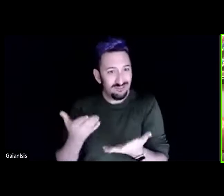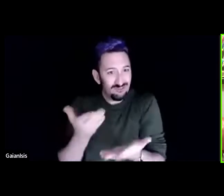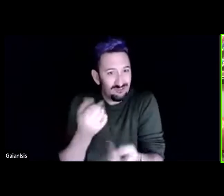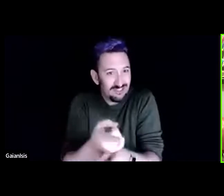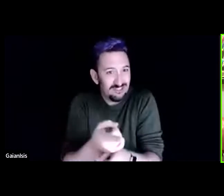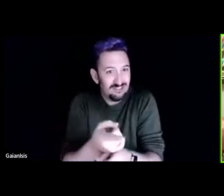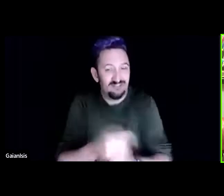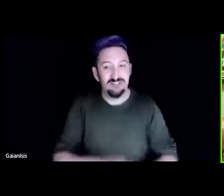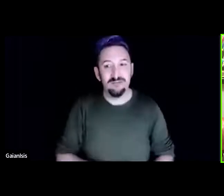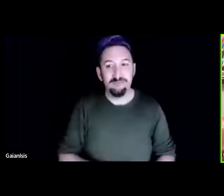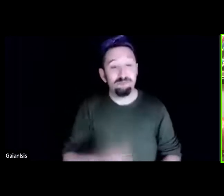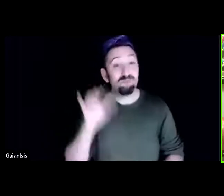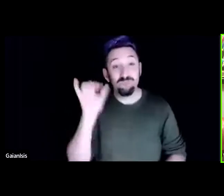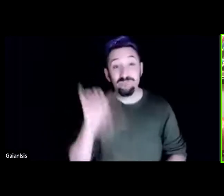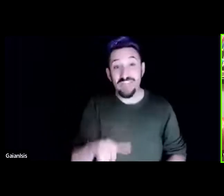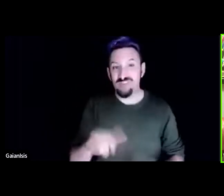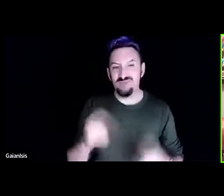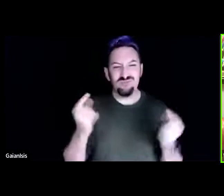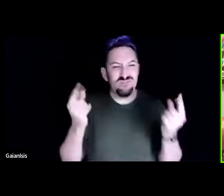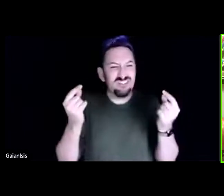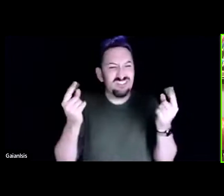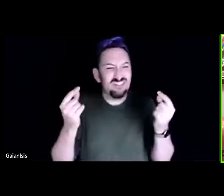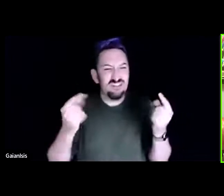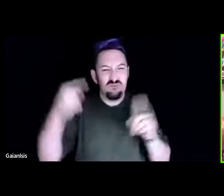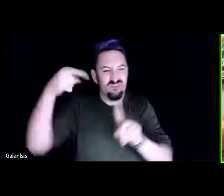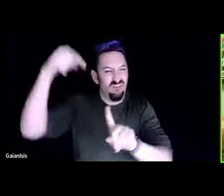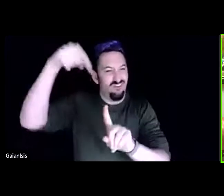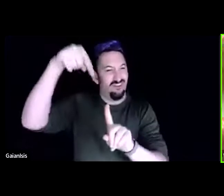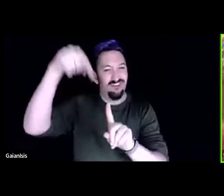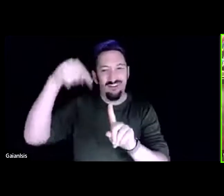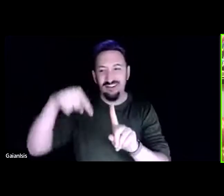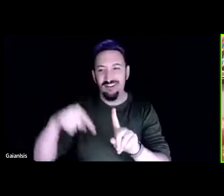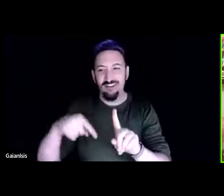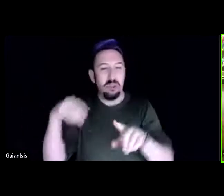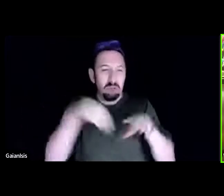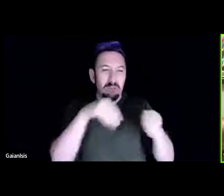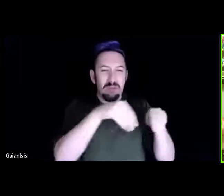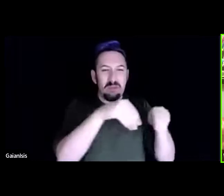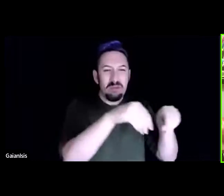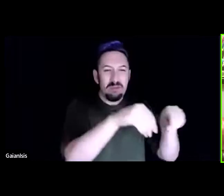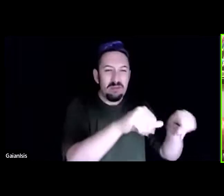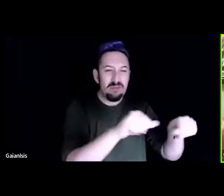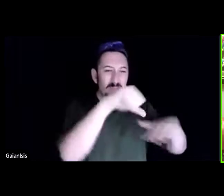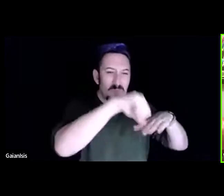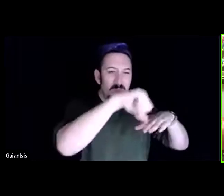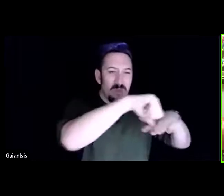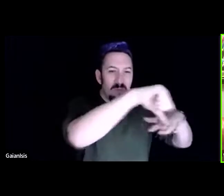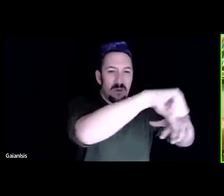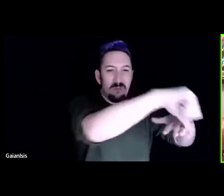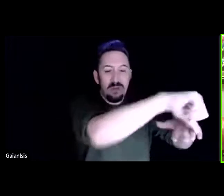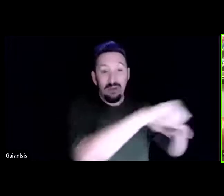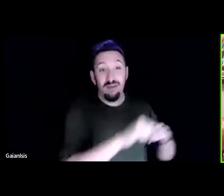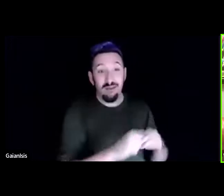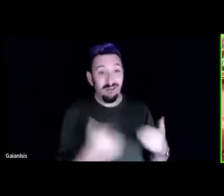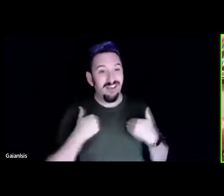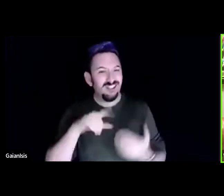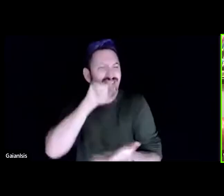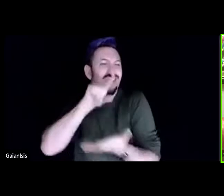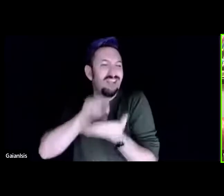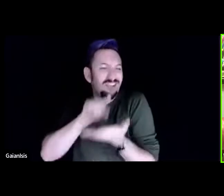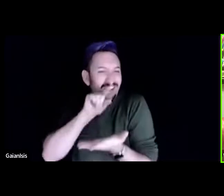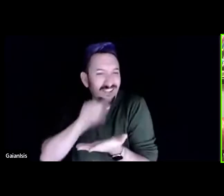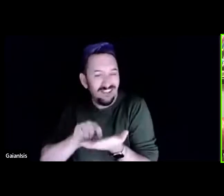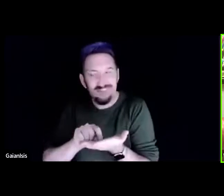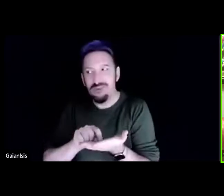the main thing we did and we planted seeds and we did all that and we got chickens and we built buildings but